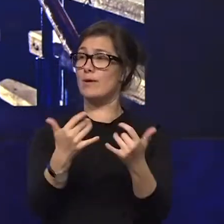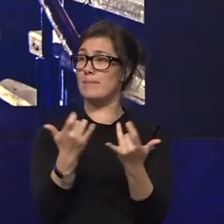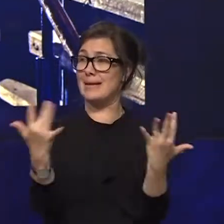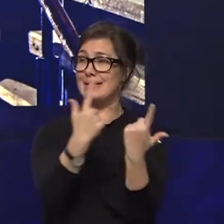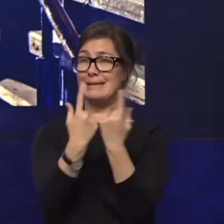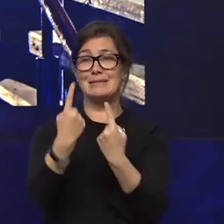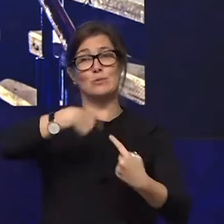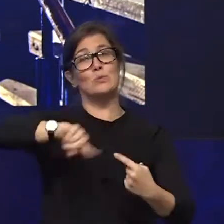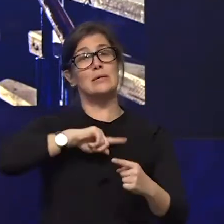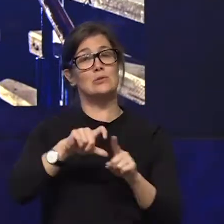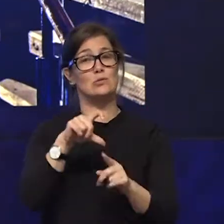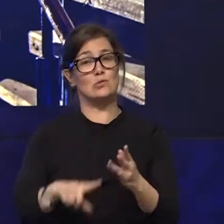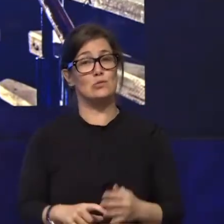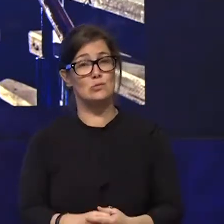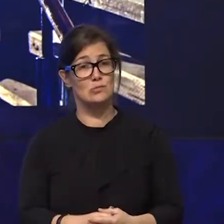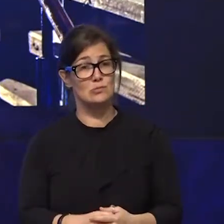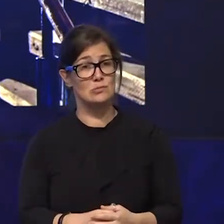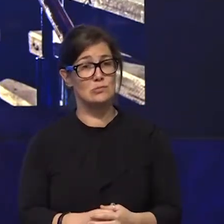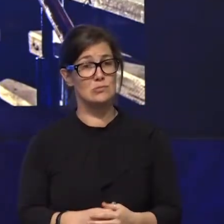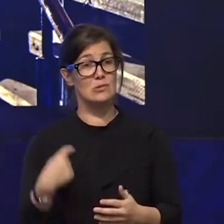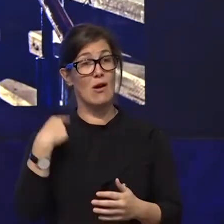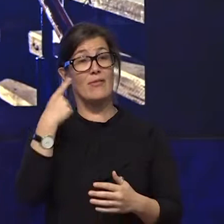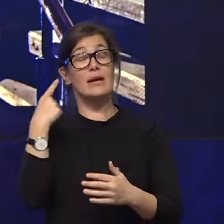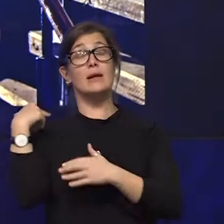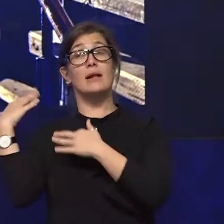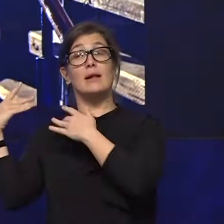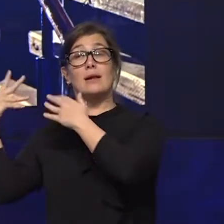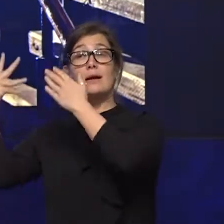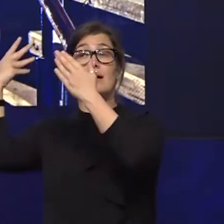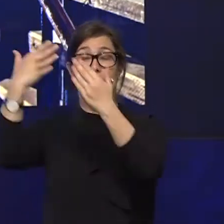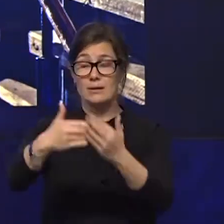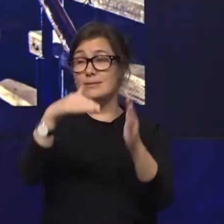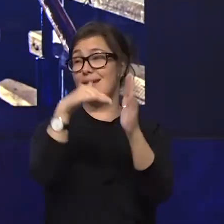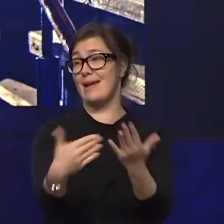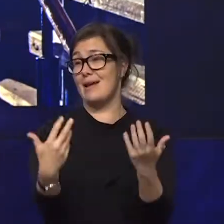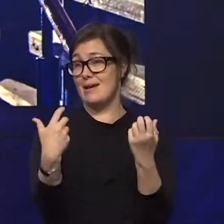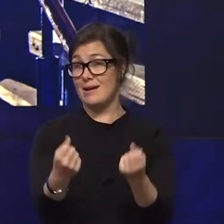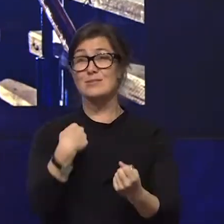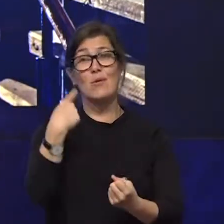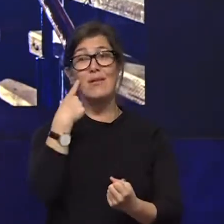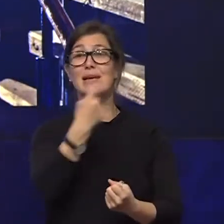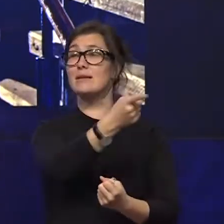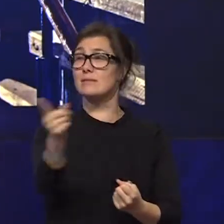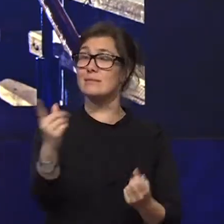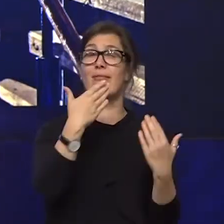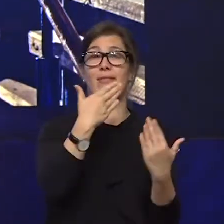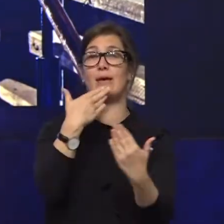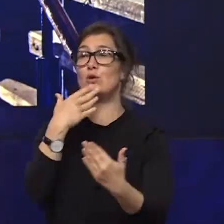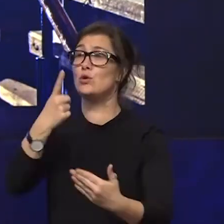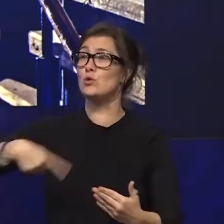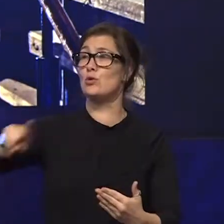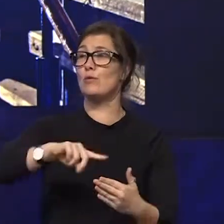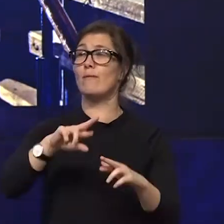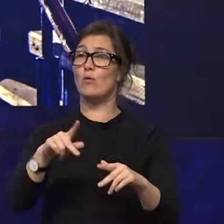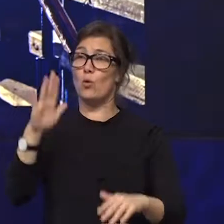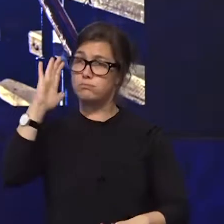we do and that has been a long time coming and that is thanks to every individual in this room i want to end